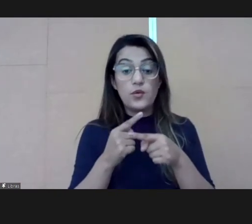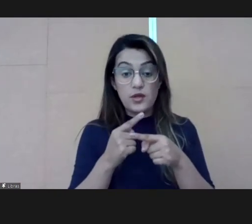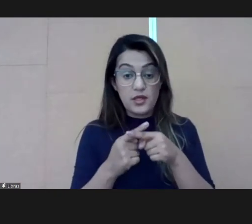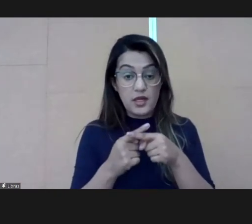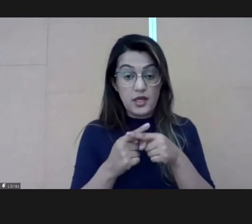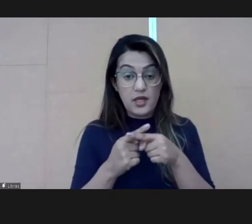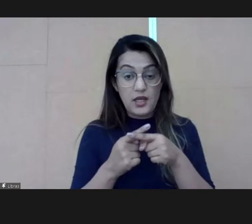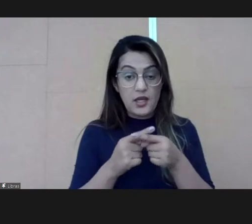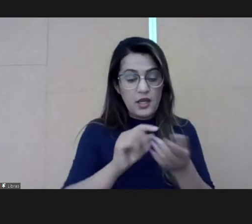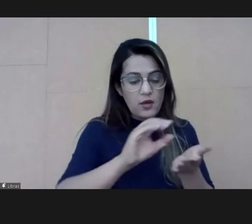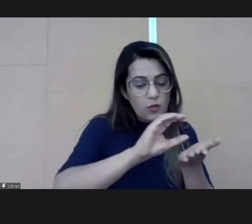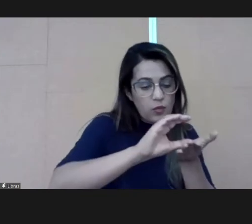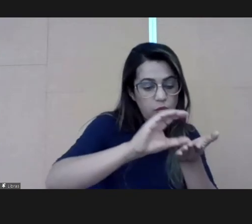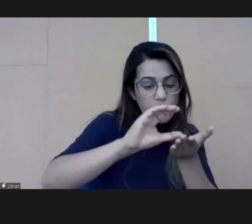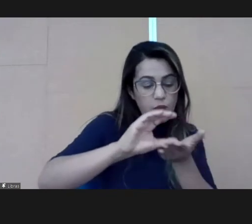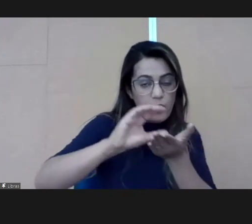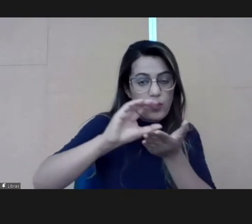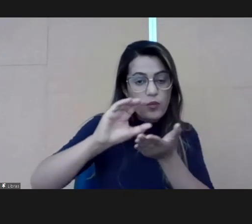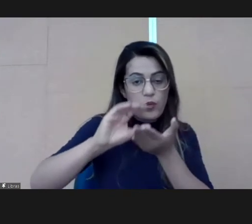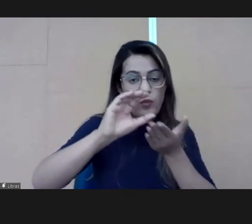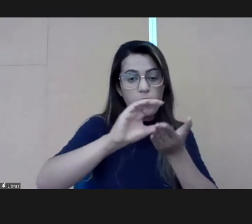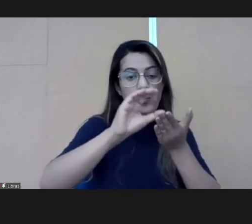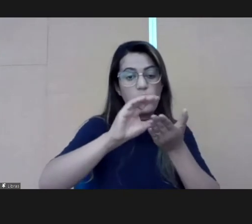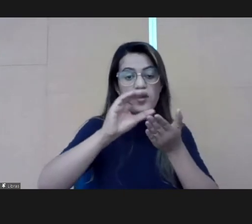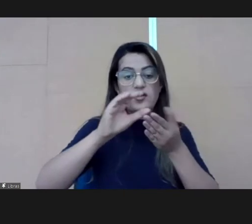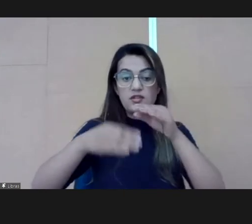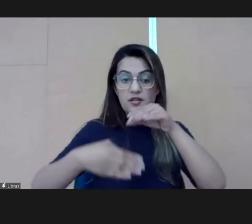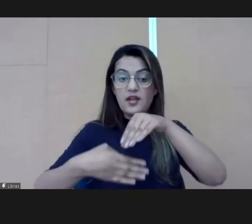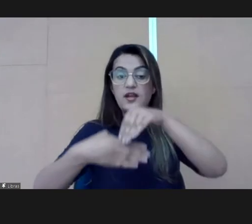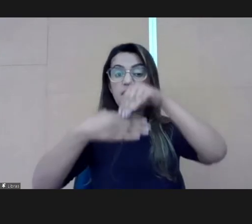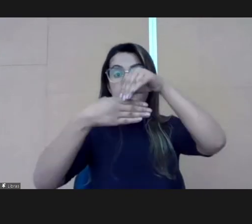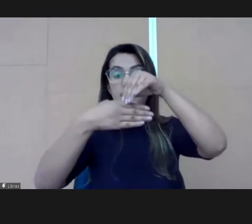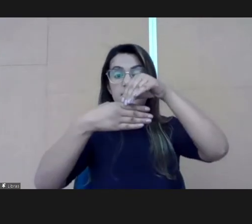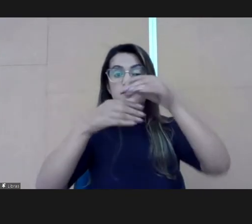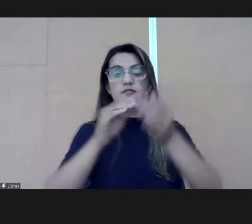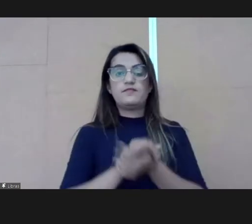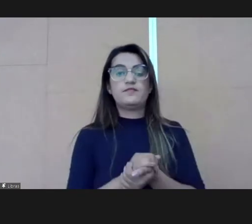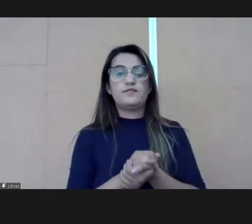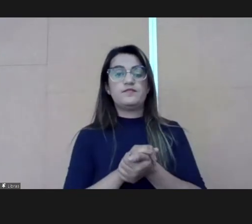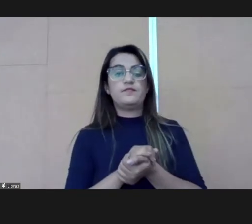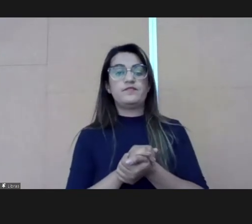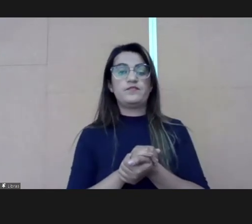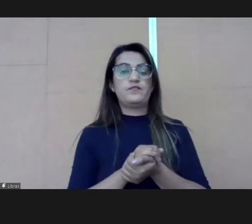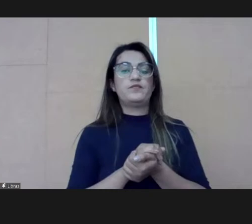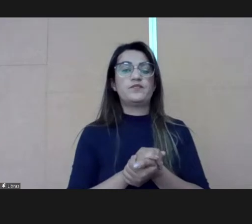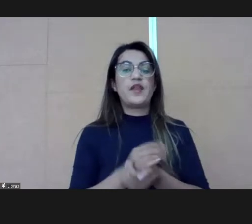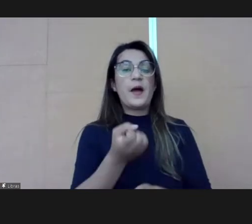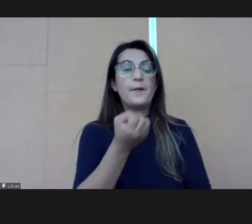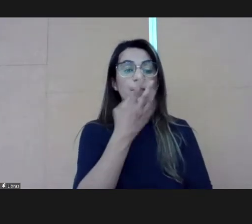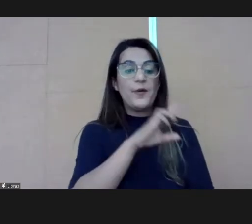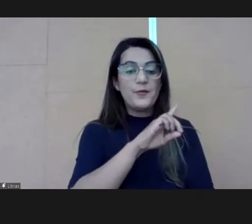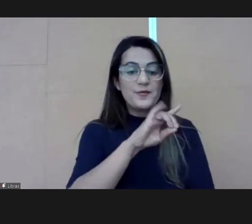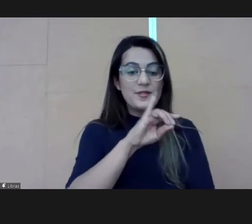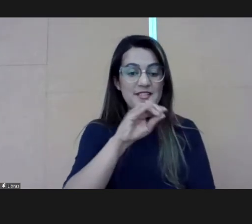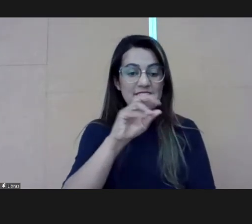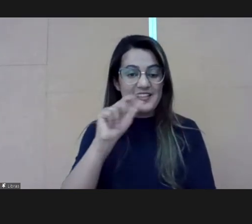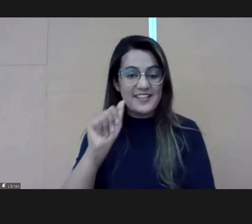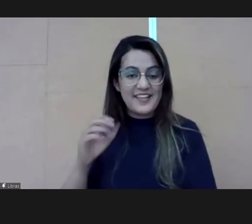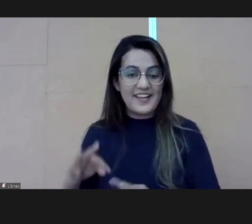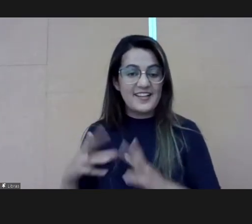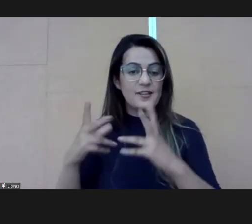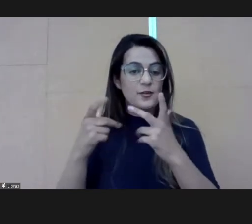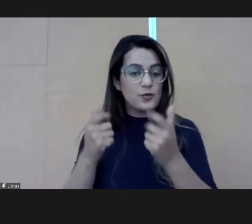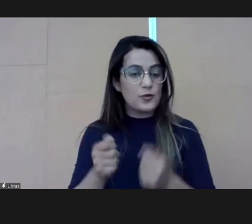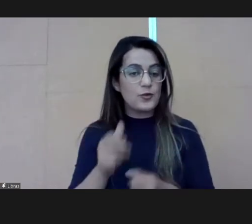question. Why invest so much in leadership? We're going to start with Monica. Good morning,